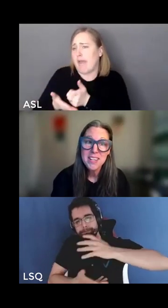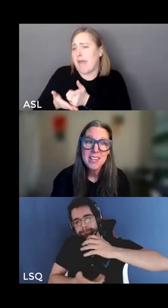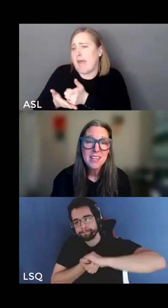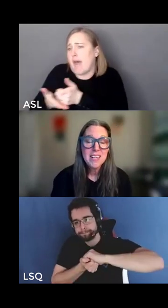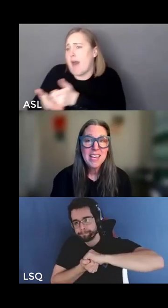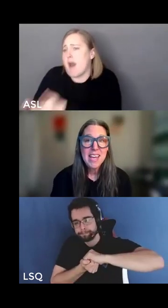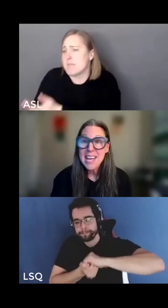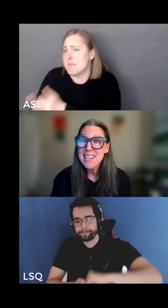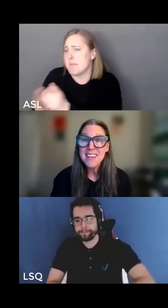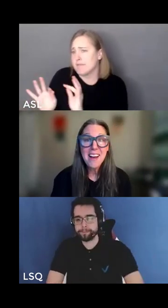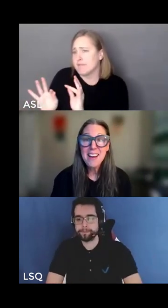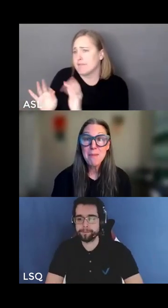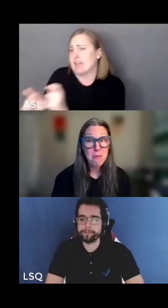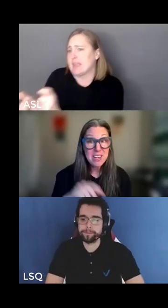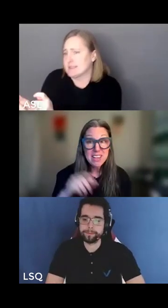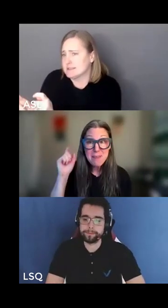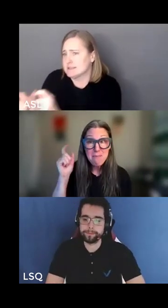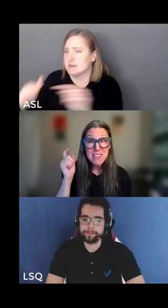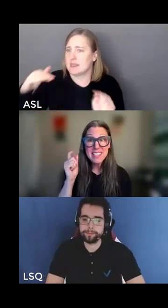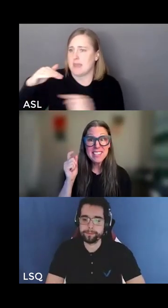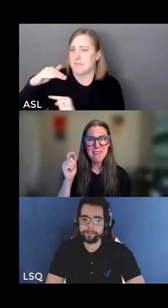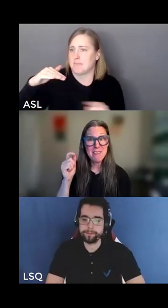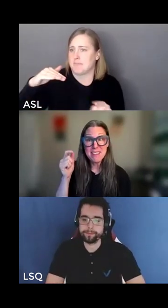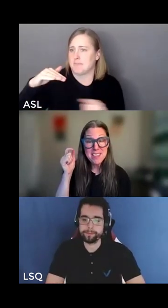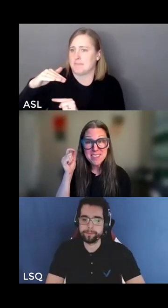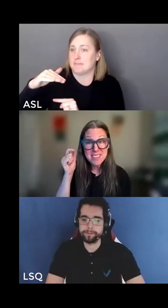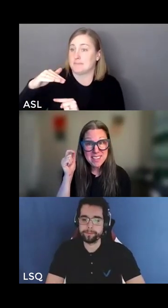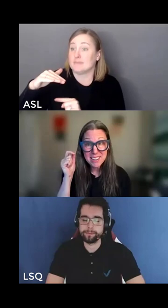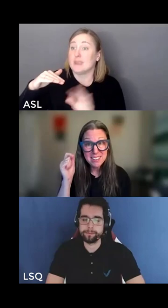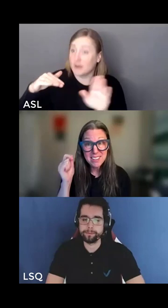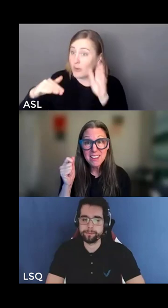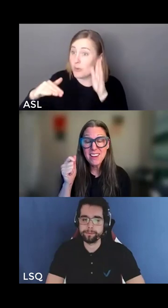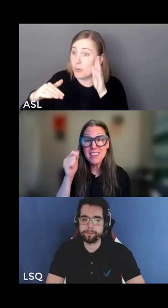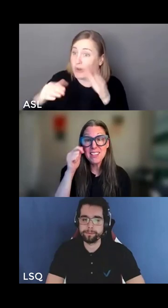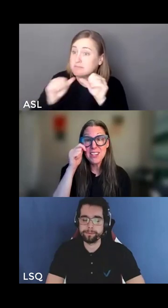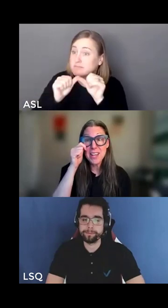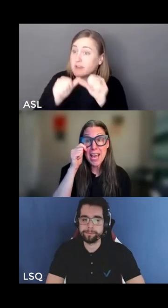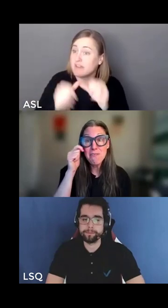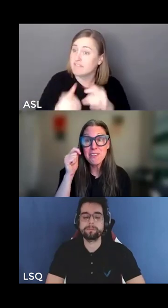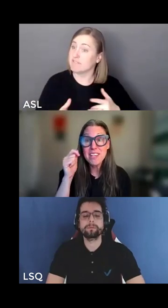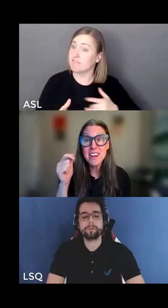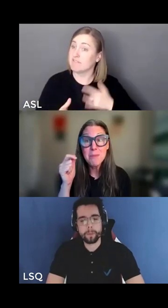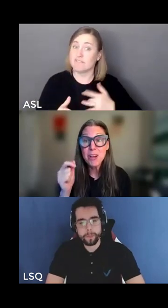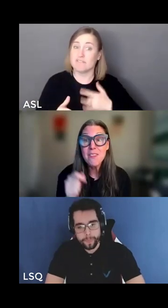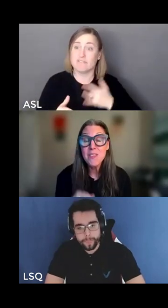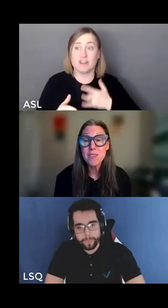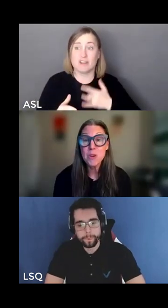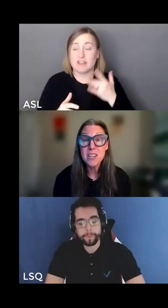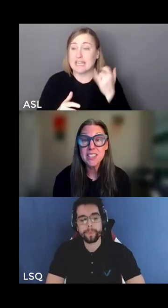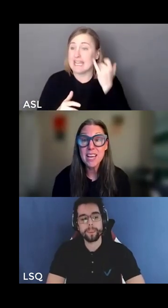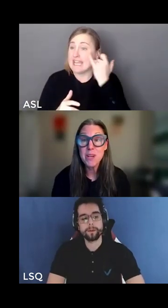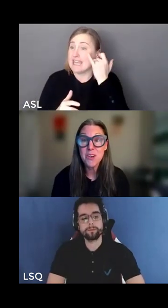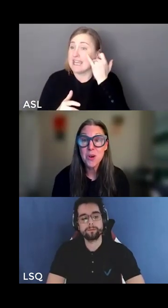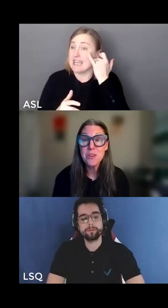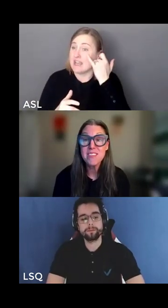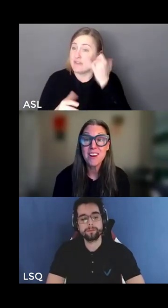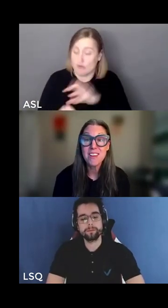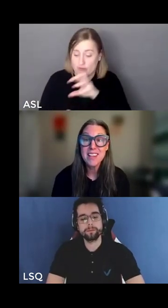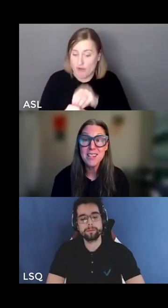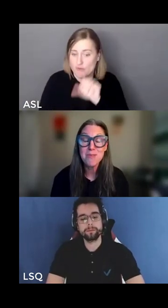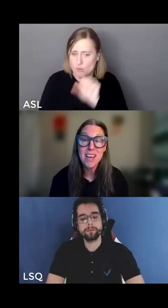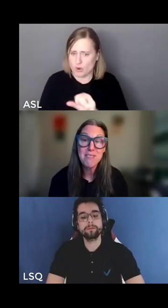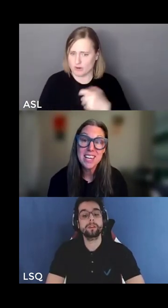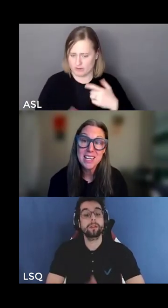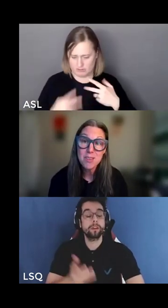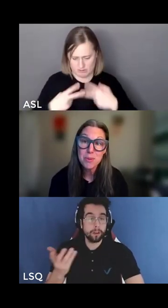bottom anytime and we're going to keep feeling that way right this is going to take a lot to unlearn every time we're in this work and we are noticing